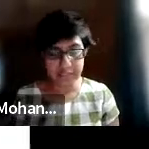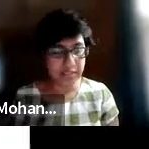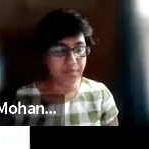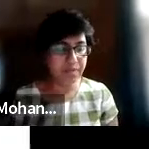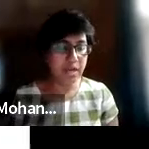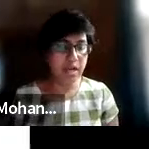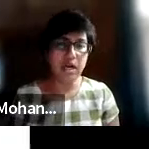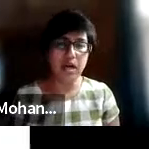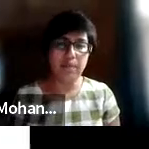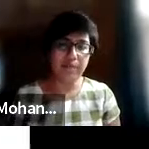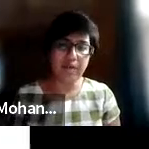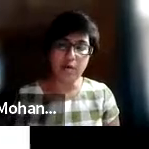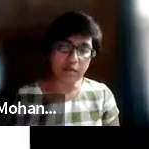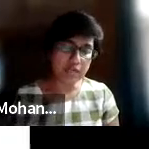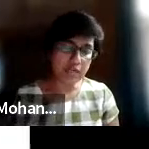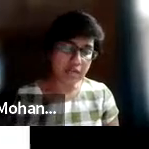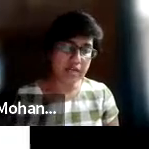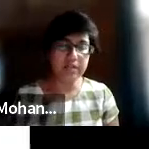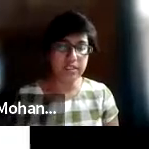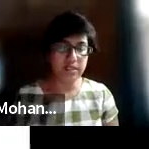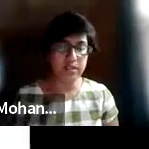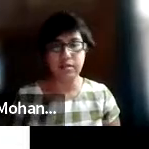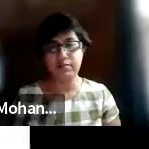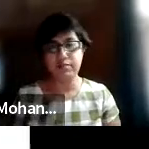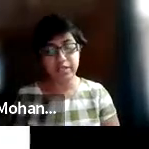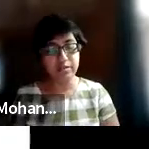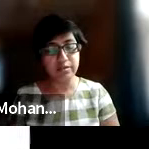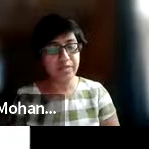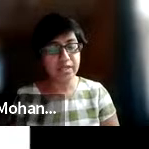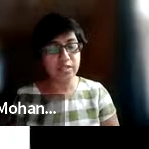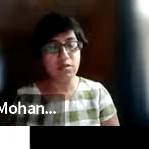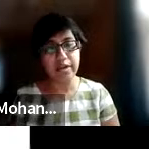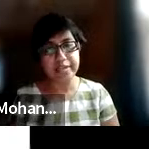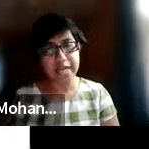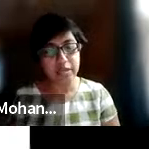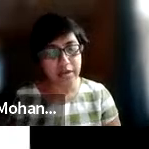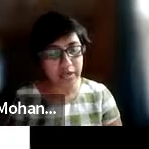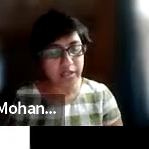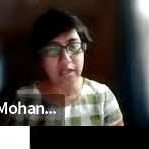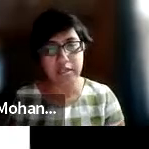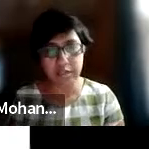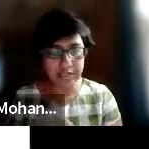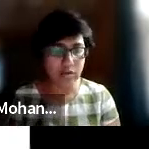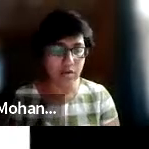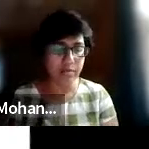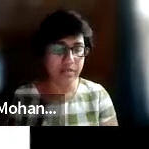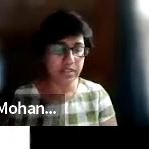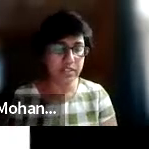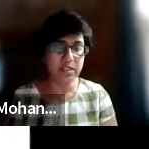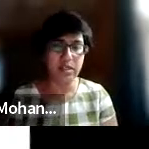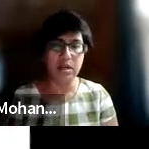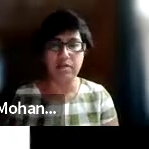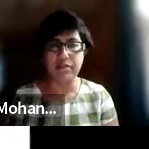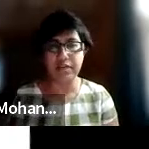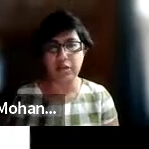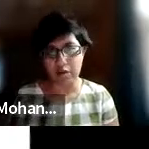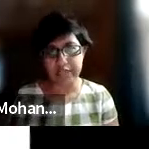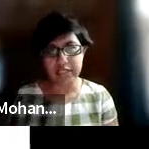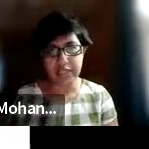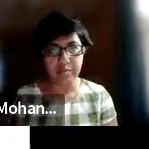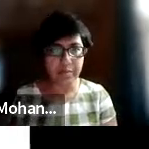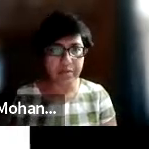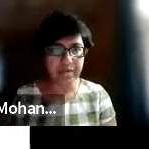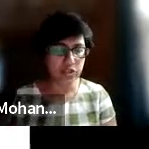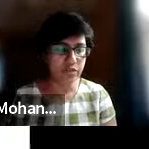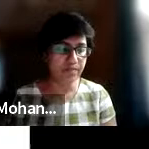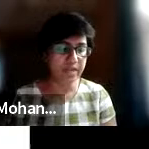accessible cities. Our work under this vertical is organized and conducted under three components covering